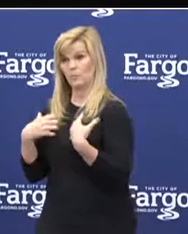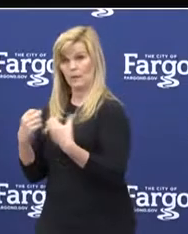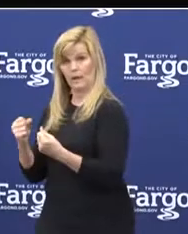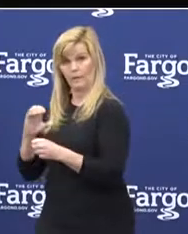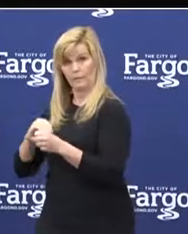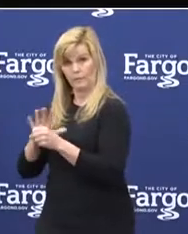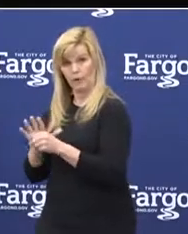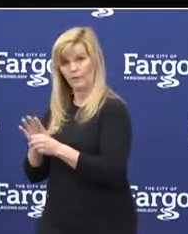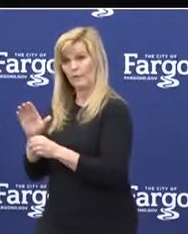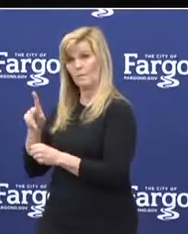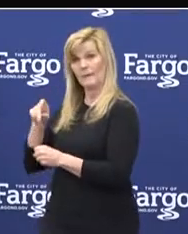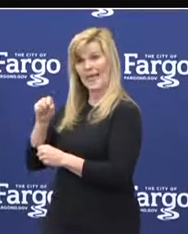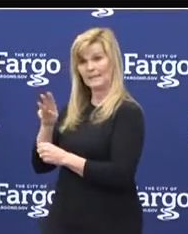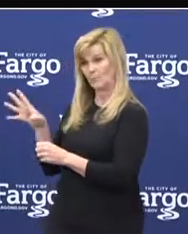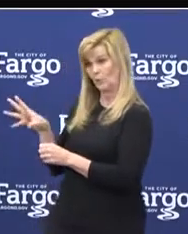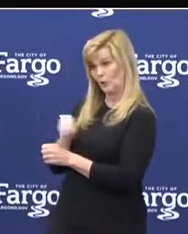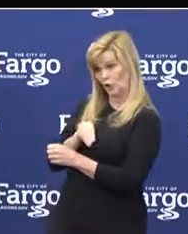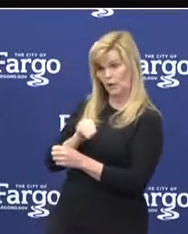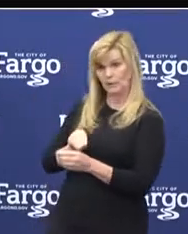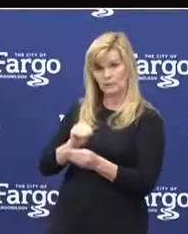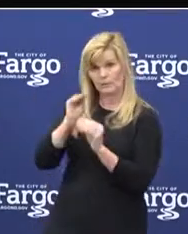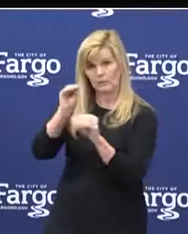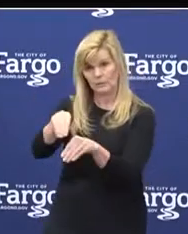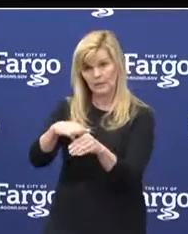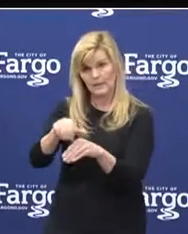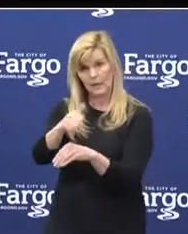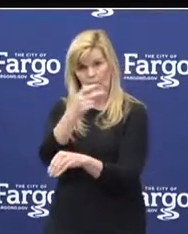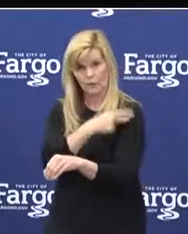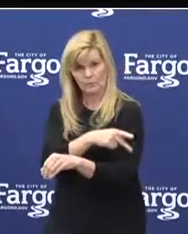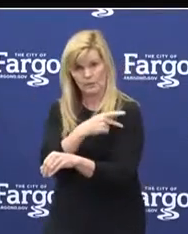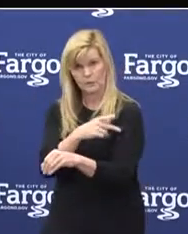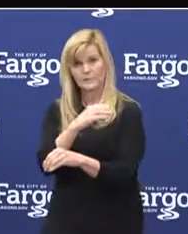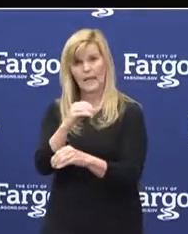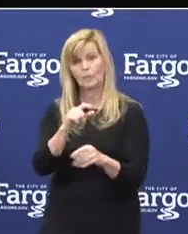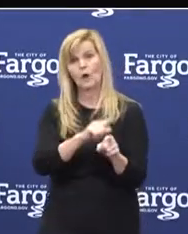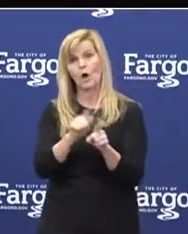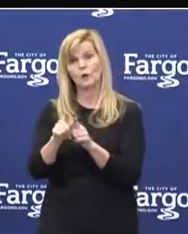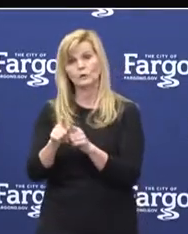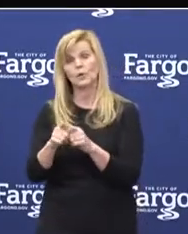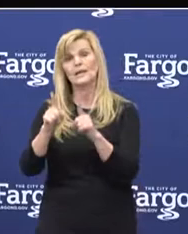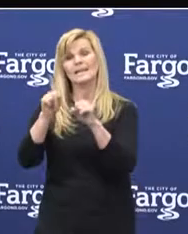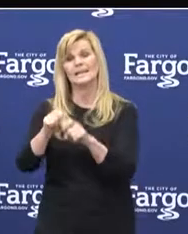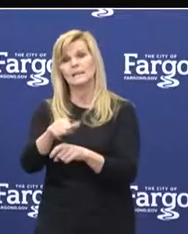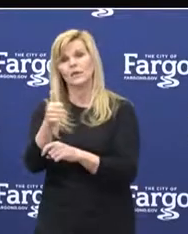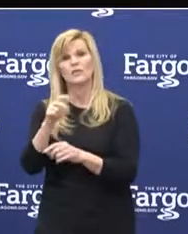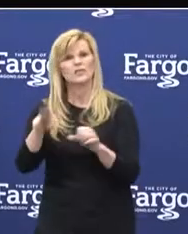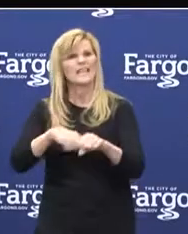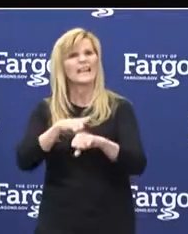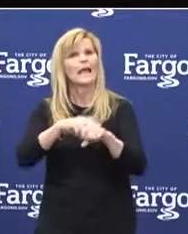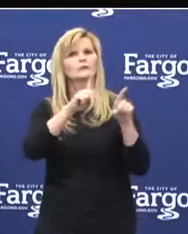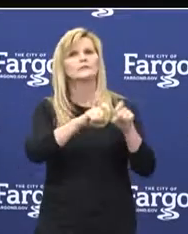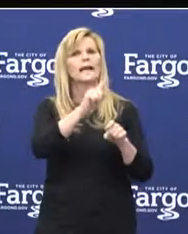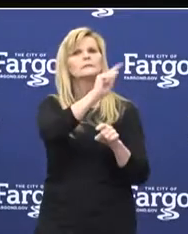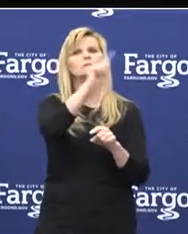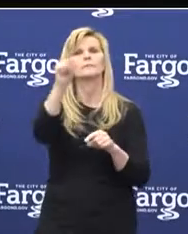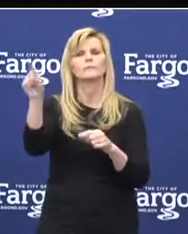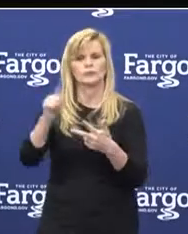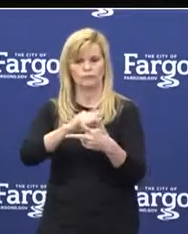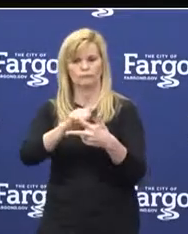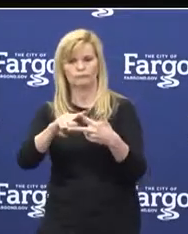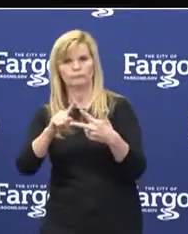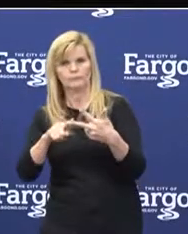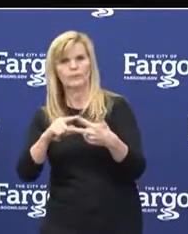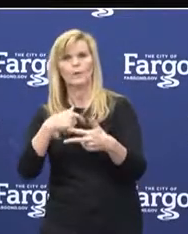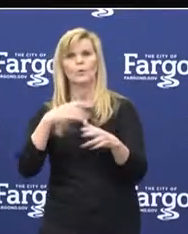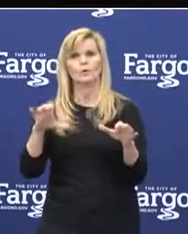from COVID. Since then, we've treated several more, joining the national clinical trial effort. It's still early,